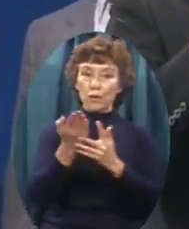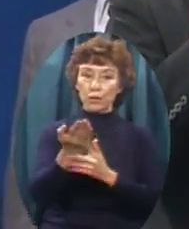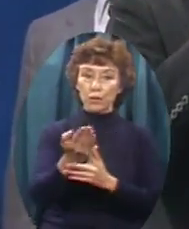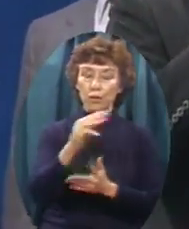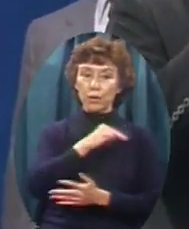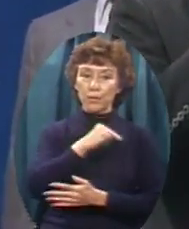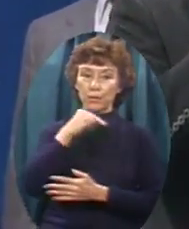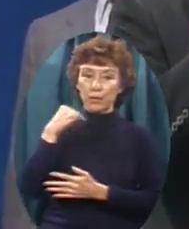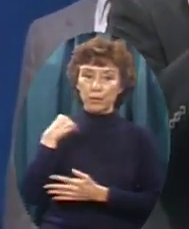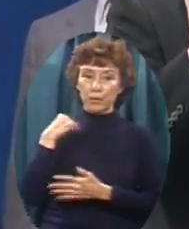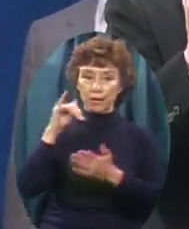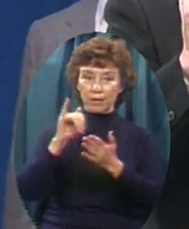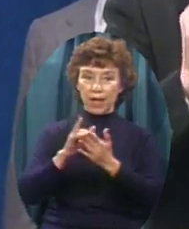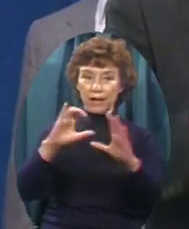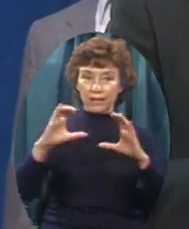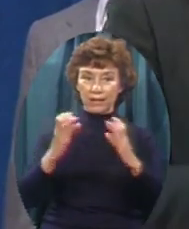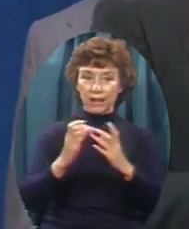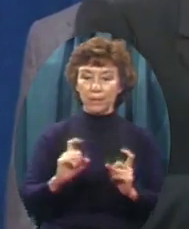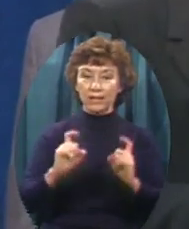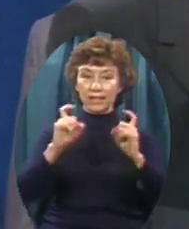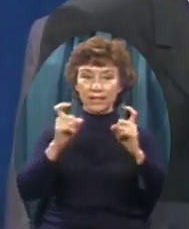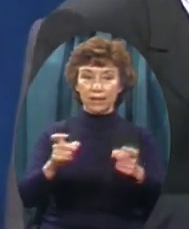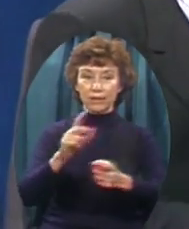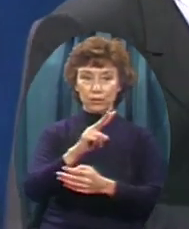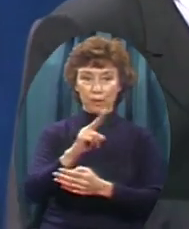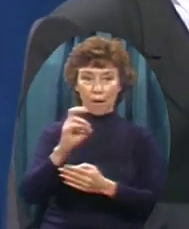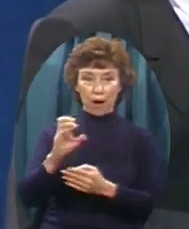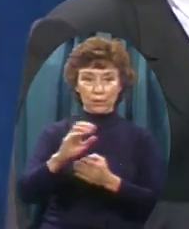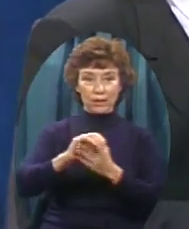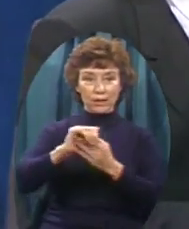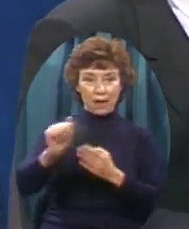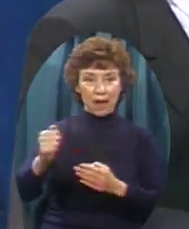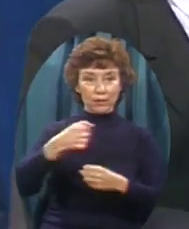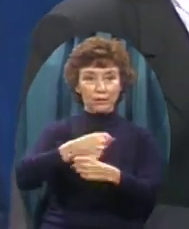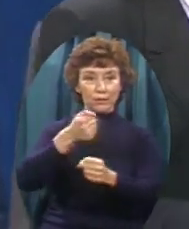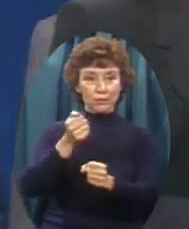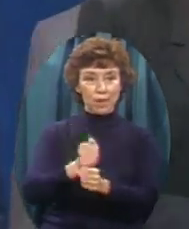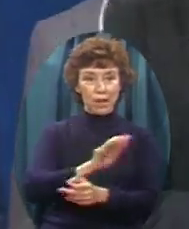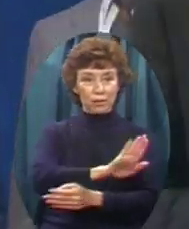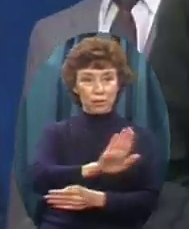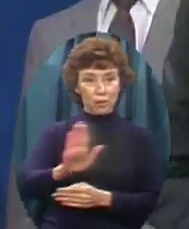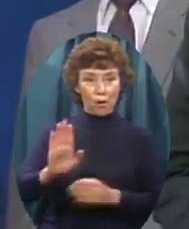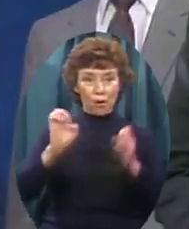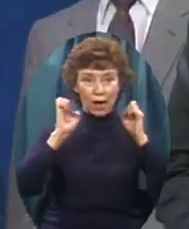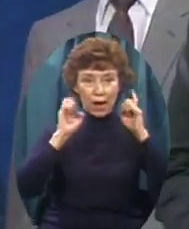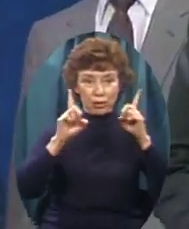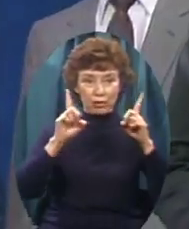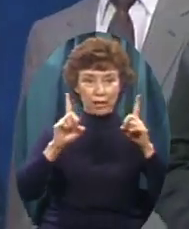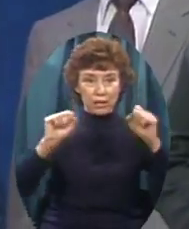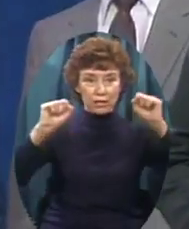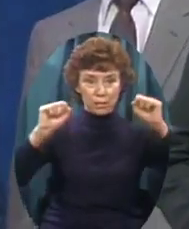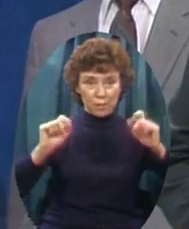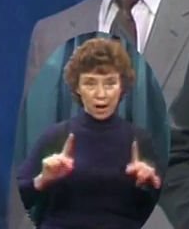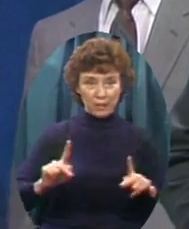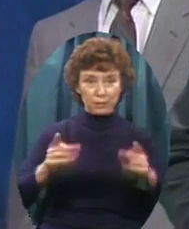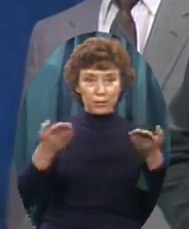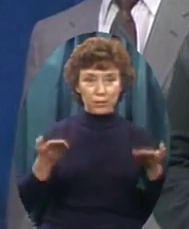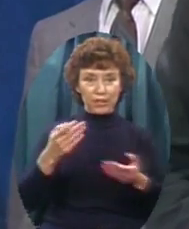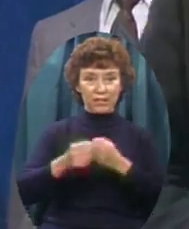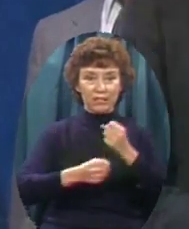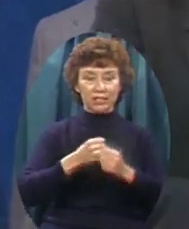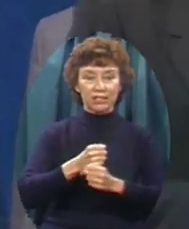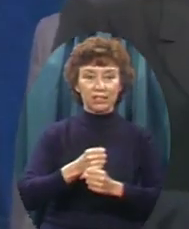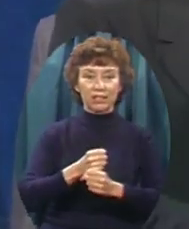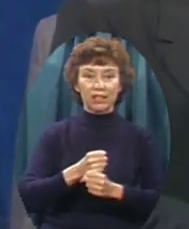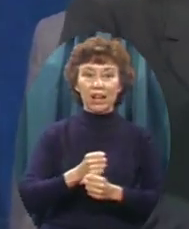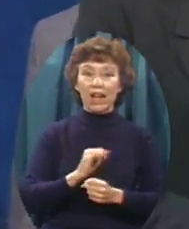$200 contribution, have made your education possible this year. And I want us all,